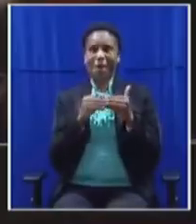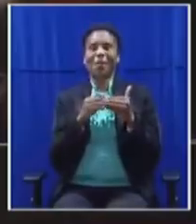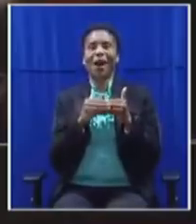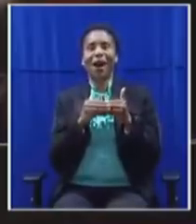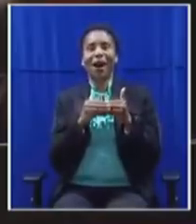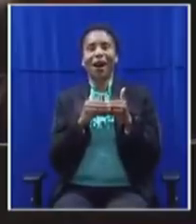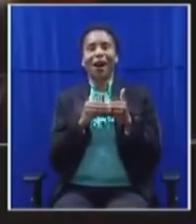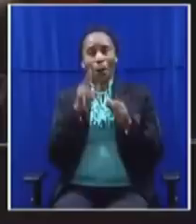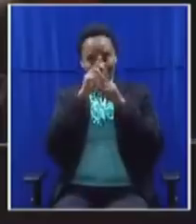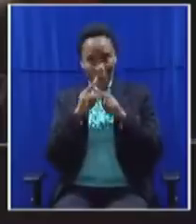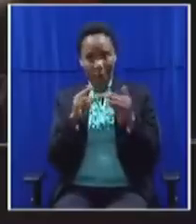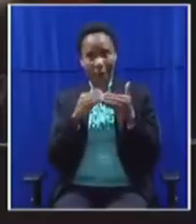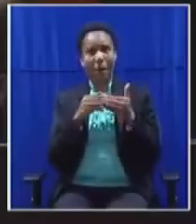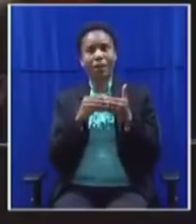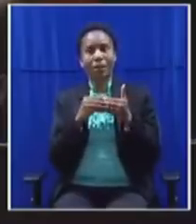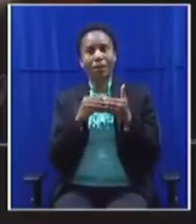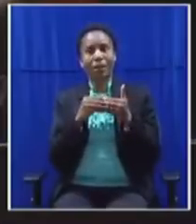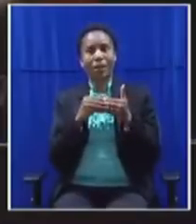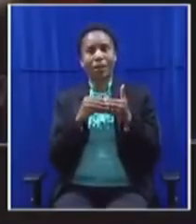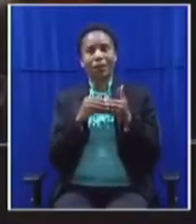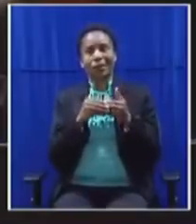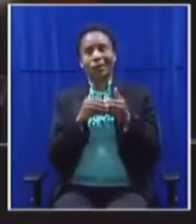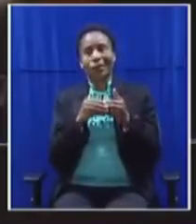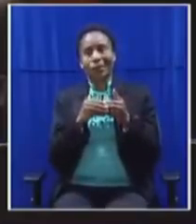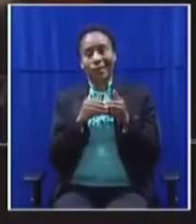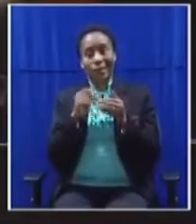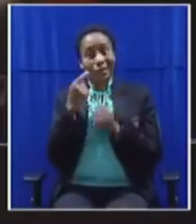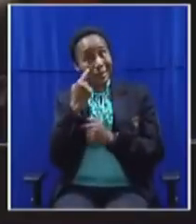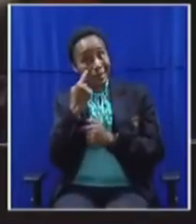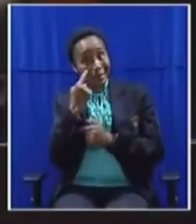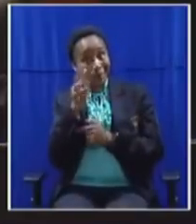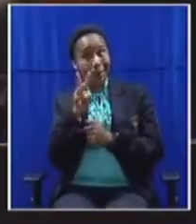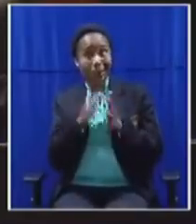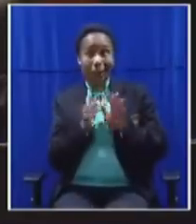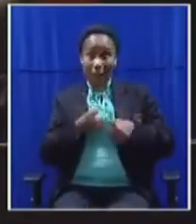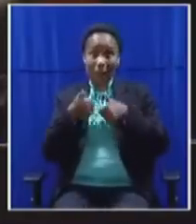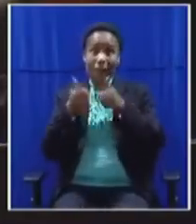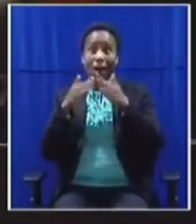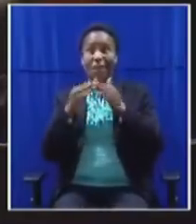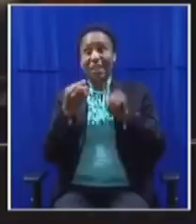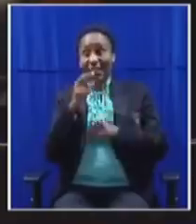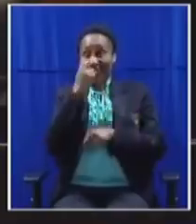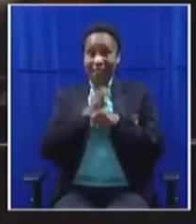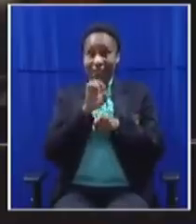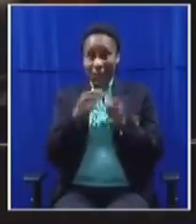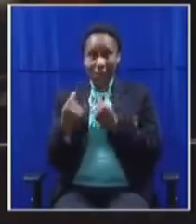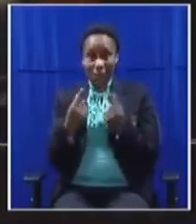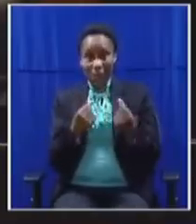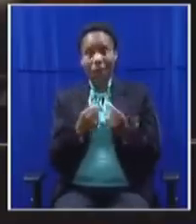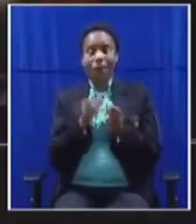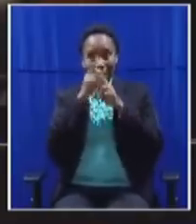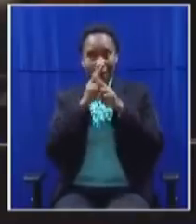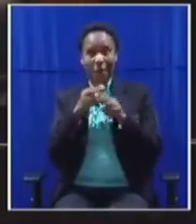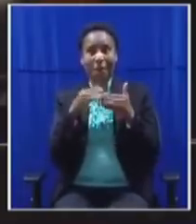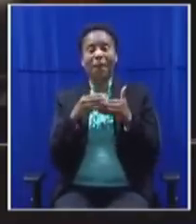Honourable Members, we will check that and come back to the house if necessary. We'll do that. Honourable Members,